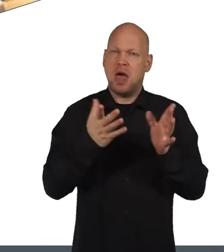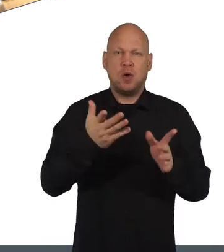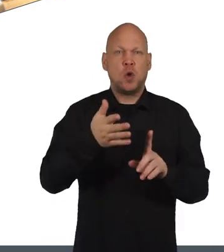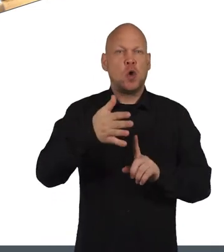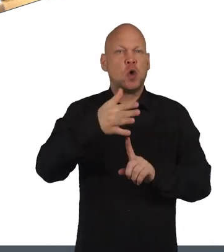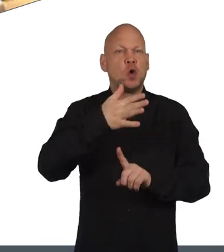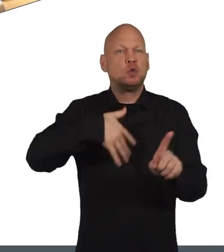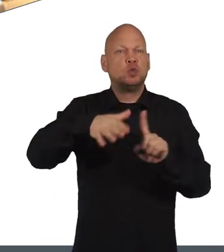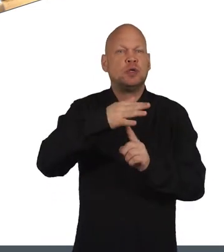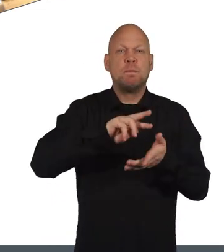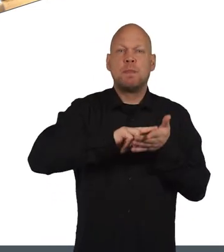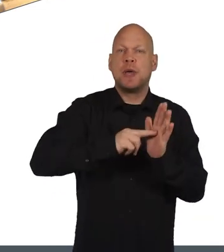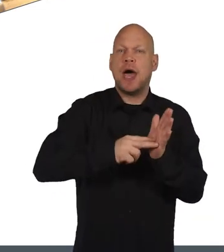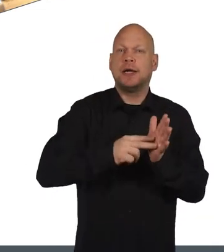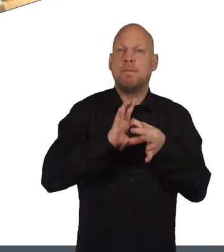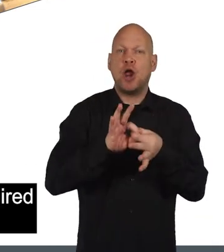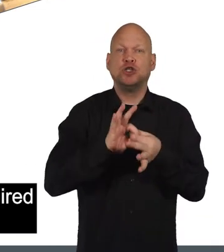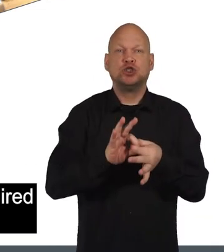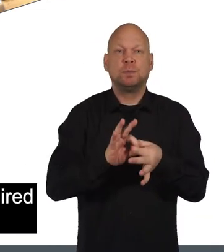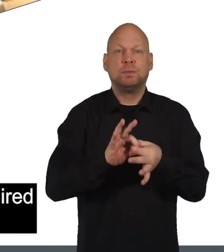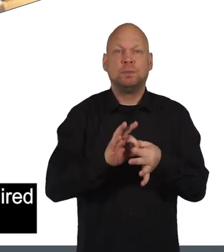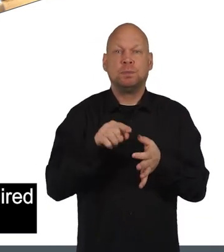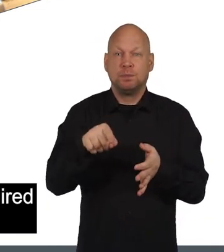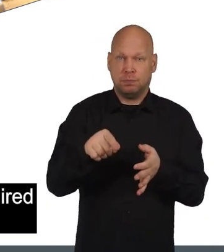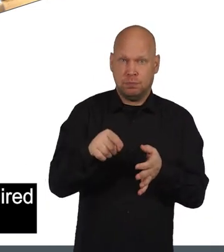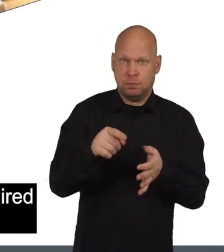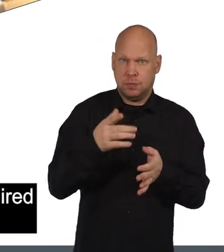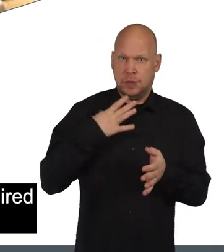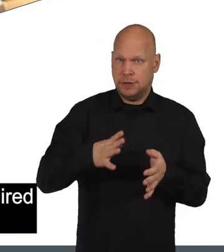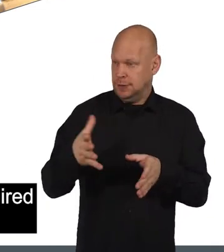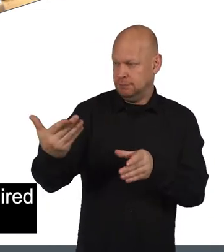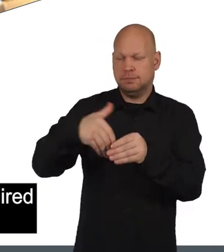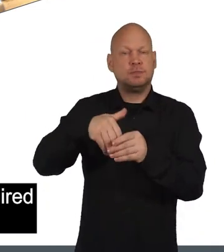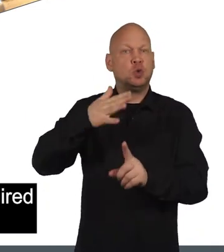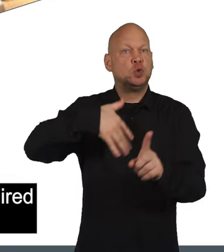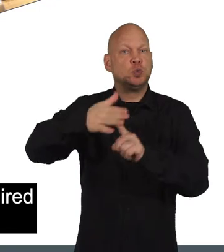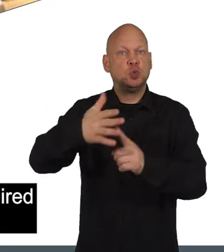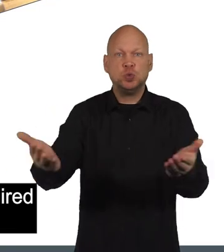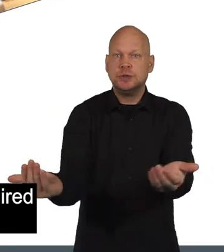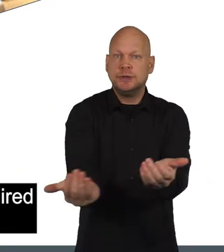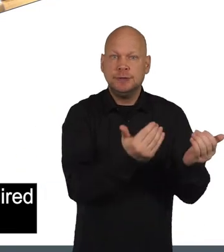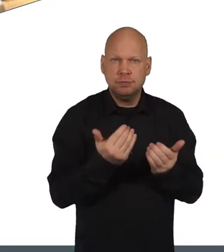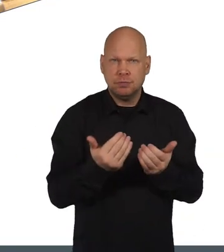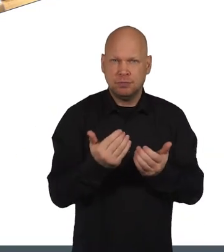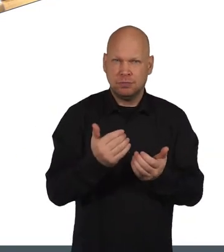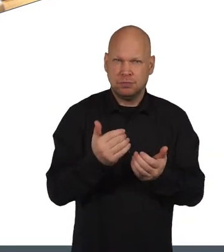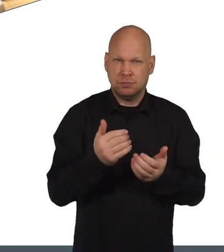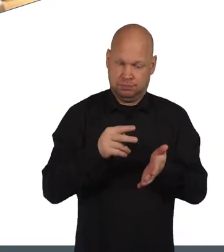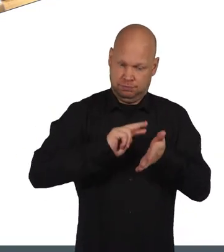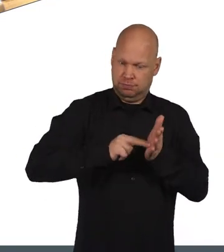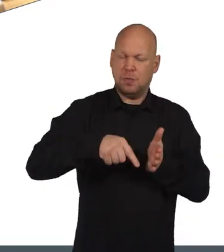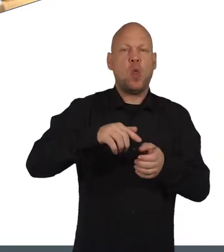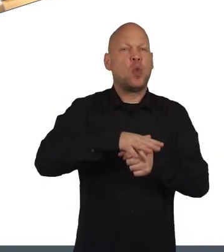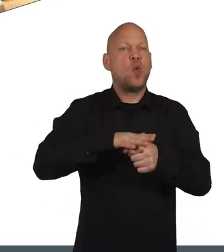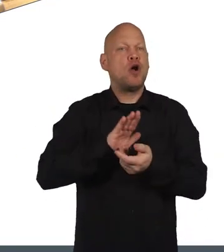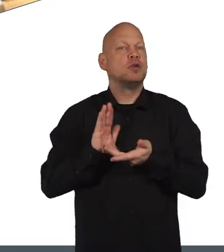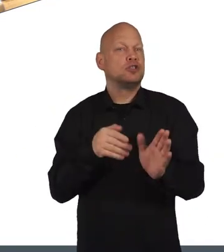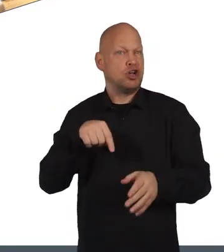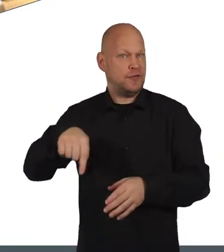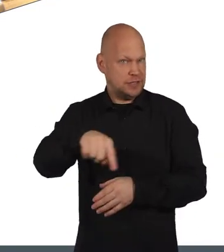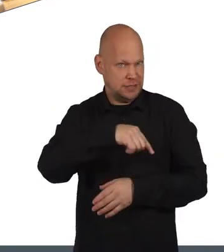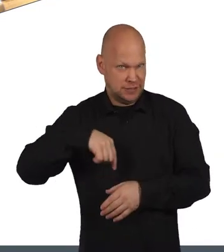community planning partnership meetings. Community planning partnerships are required to involve communities in planning local services.